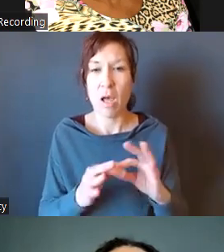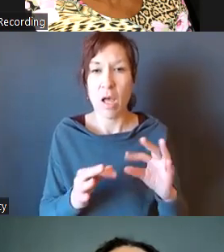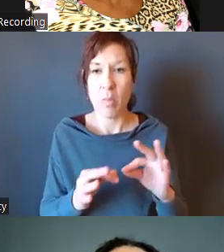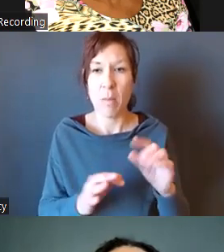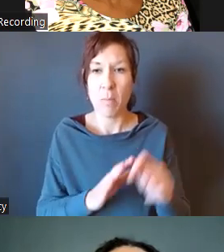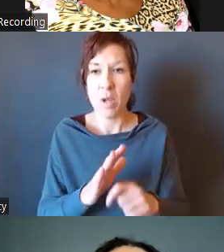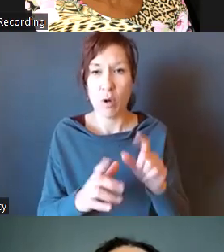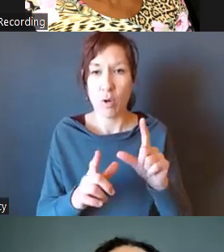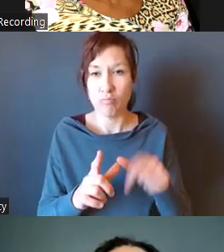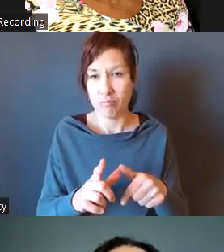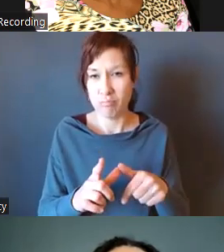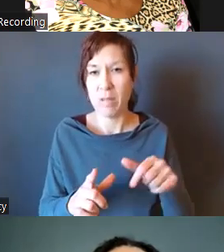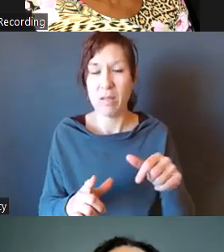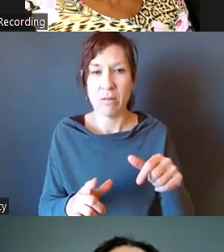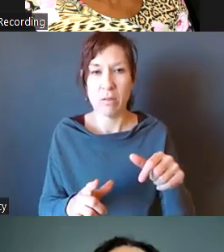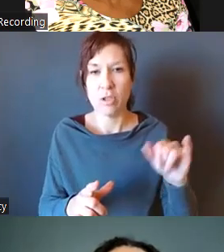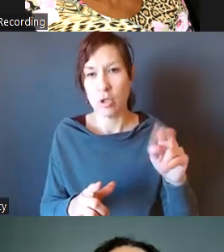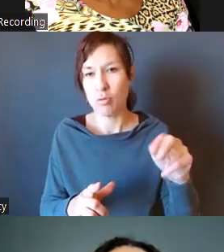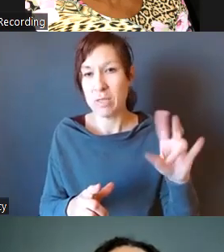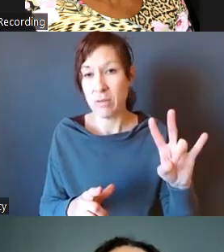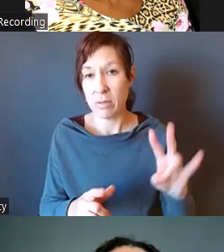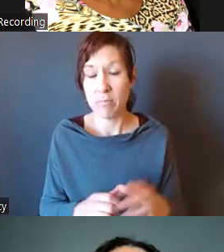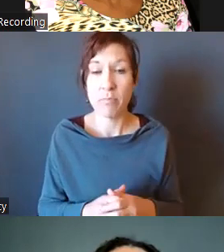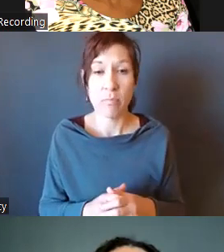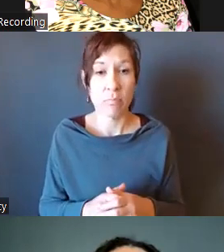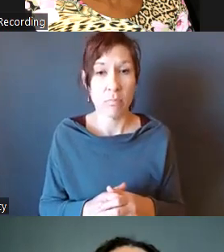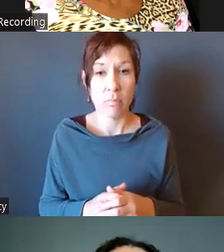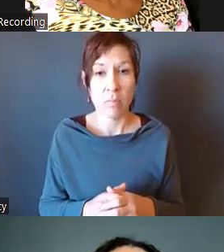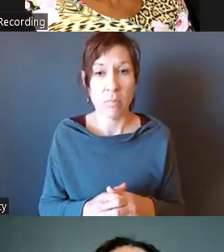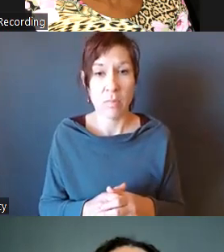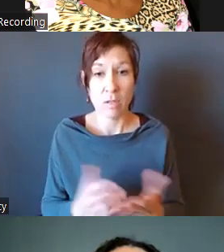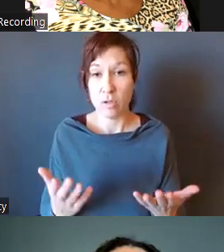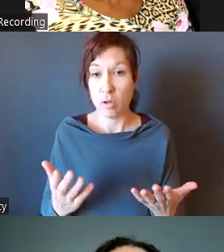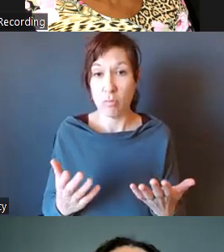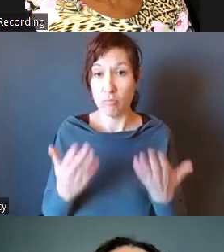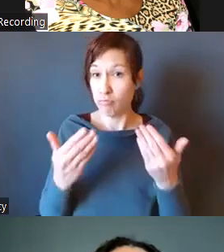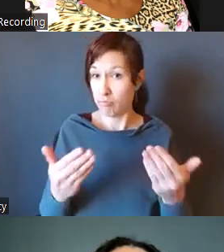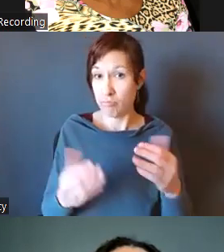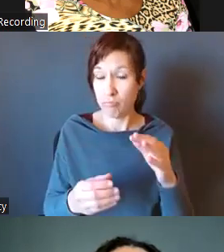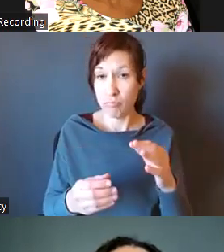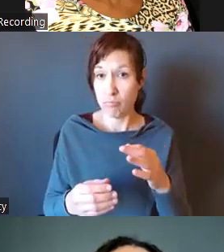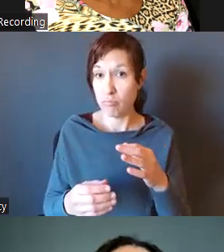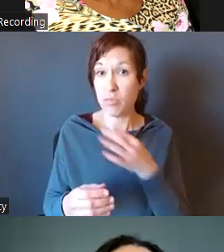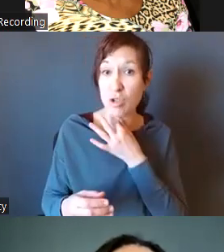So I'll just take a quick straw poll whether folks like that. Halila.